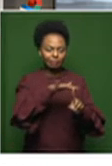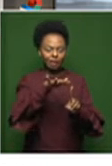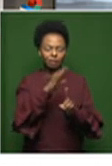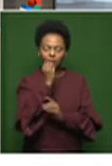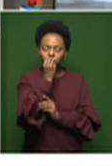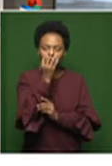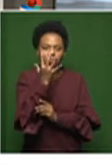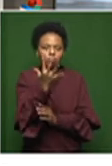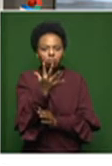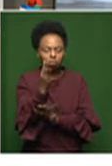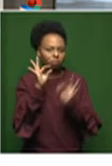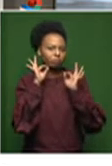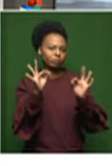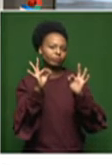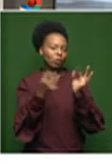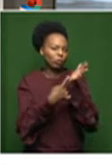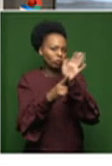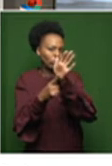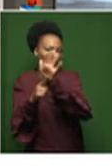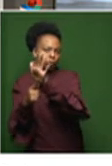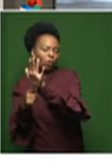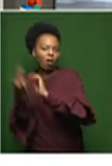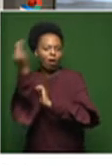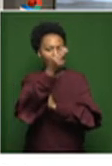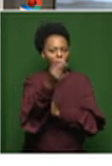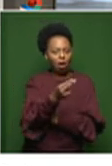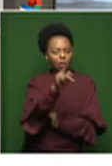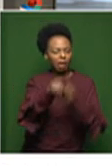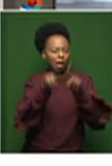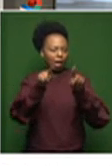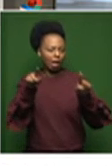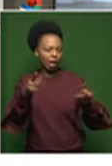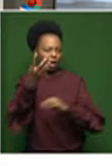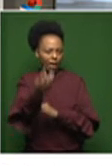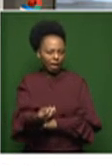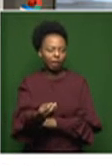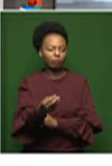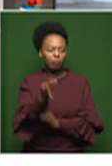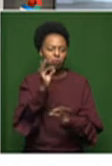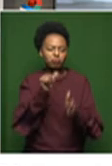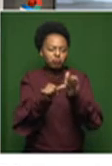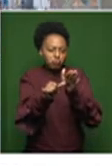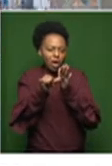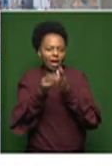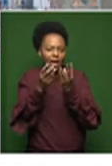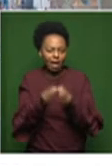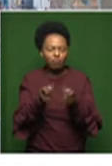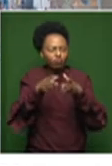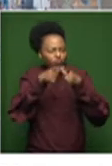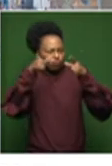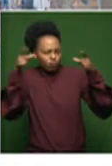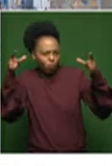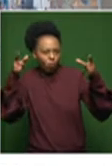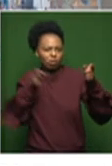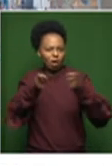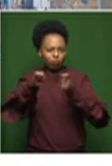for showing art. It's a little bit unique, a bit different. It's a huge, huge retail space. It